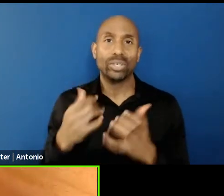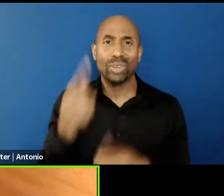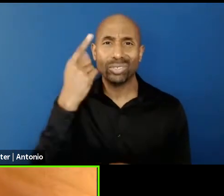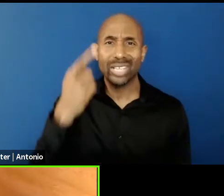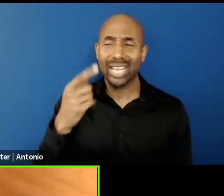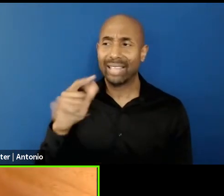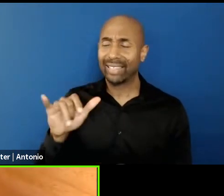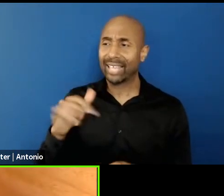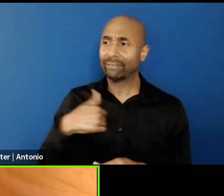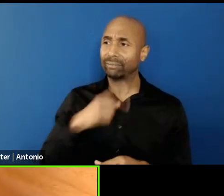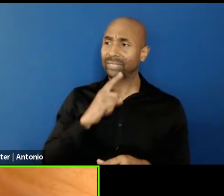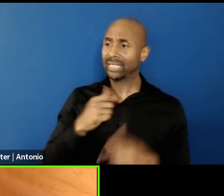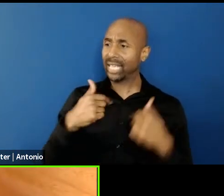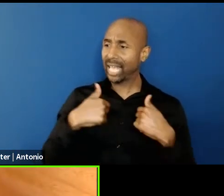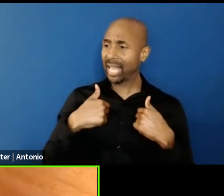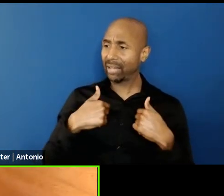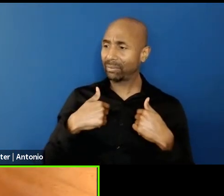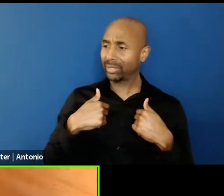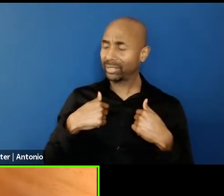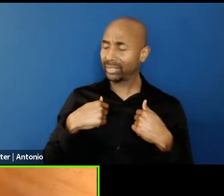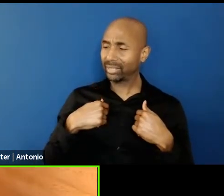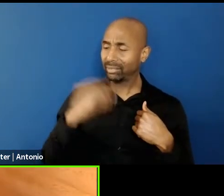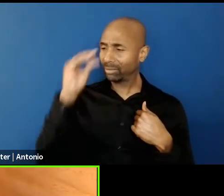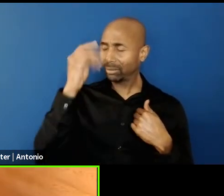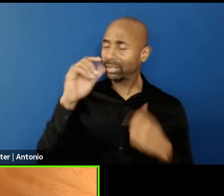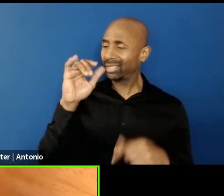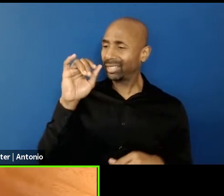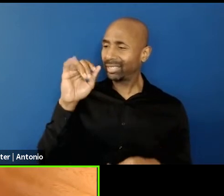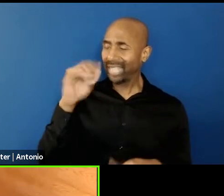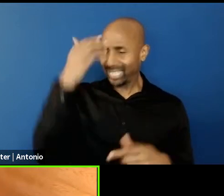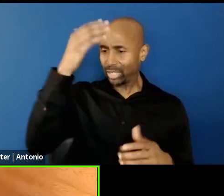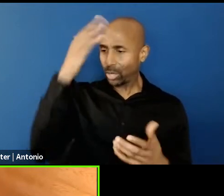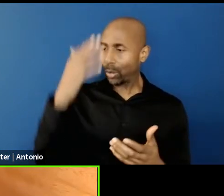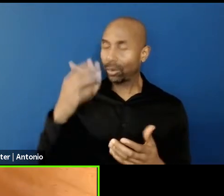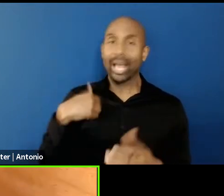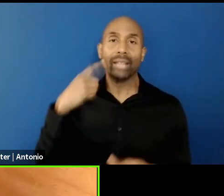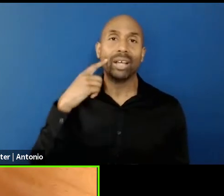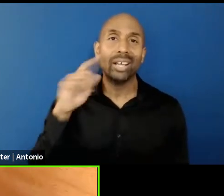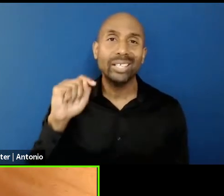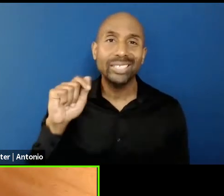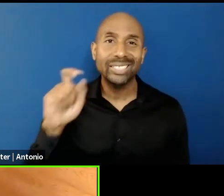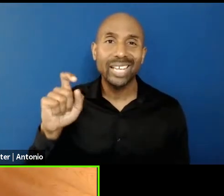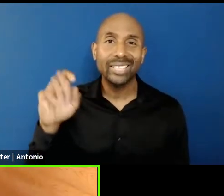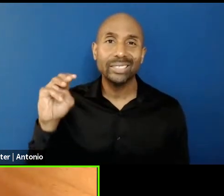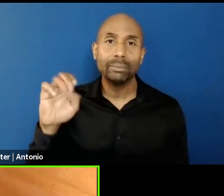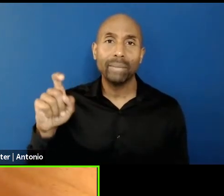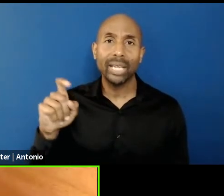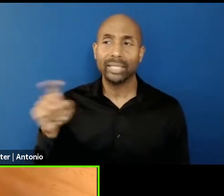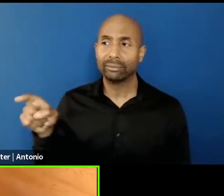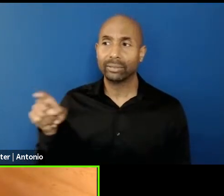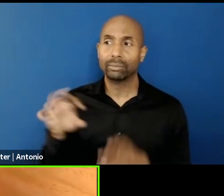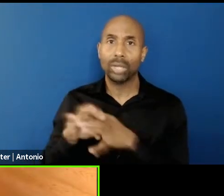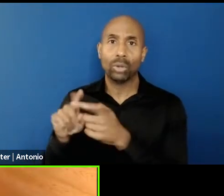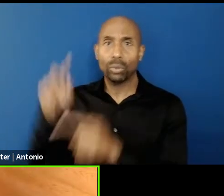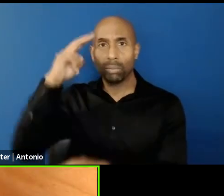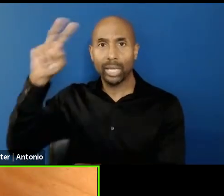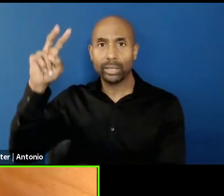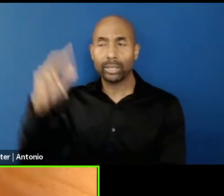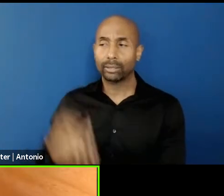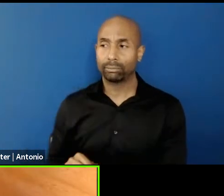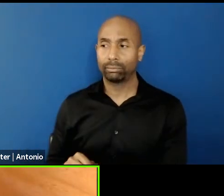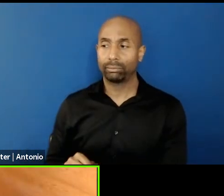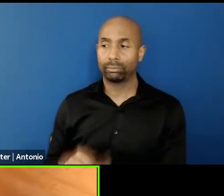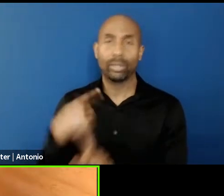thought Tex-Mex was Mexican food, and I didn't know the difference between what Incas and